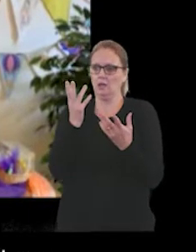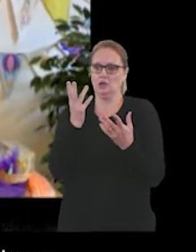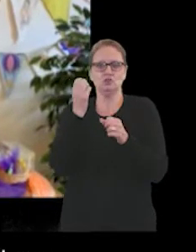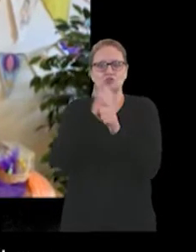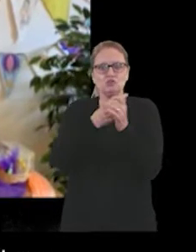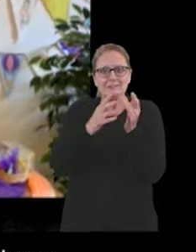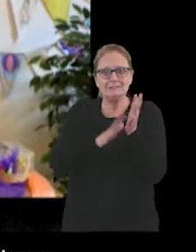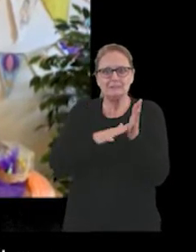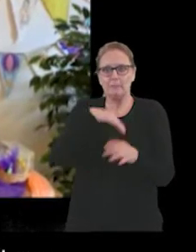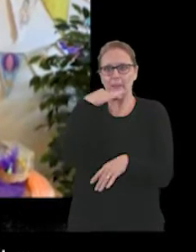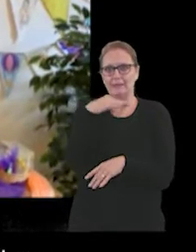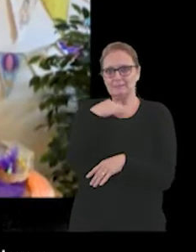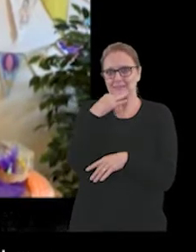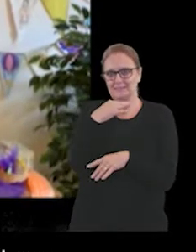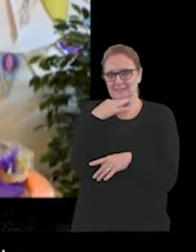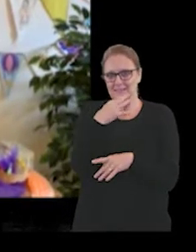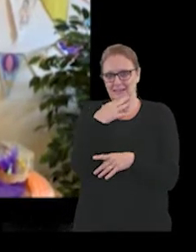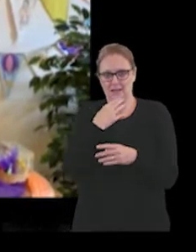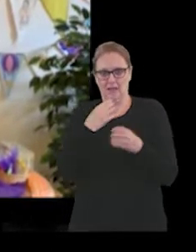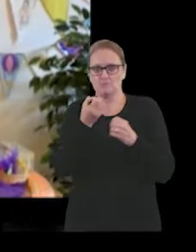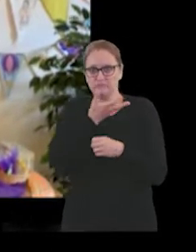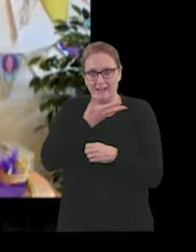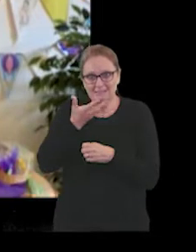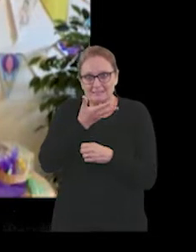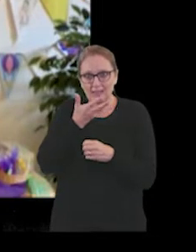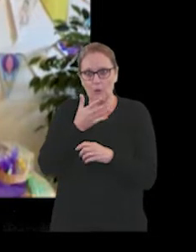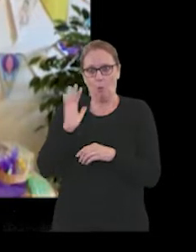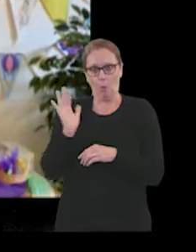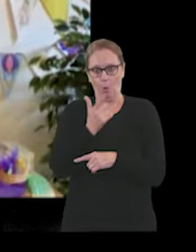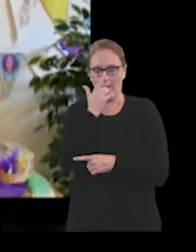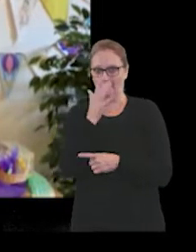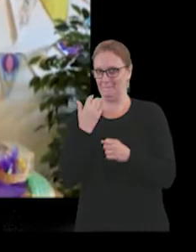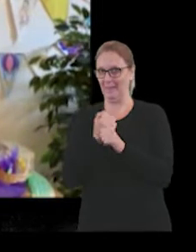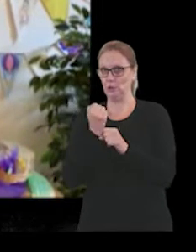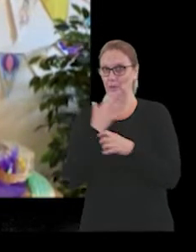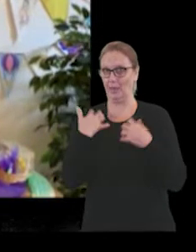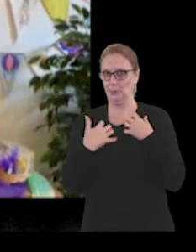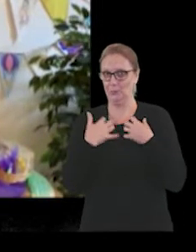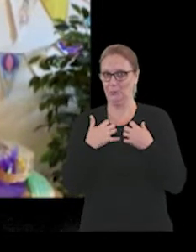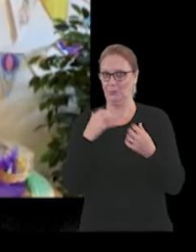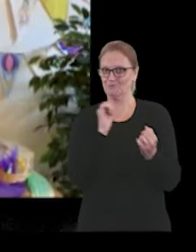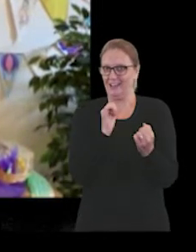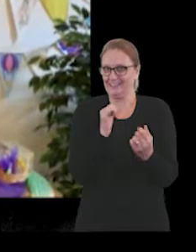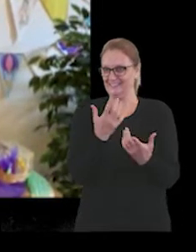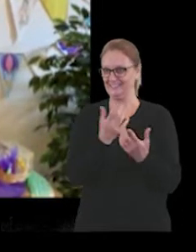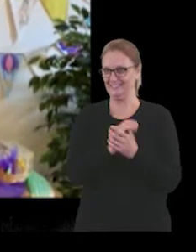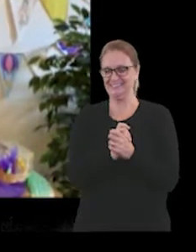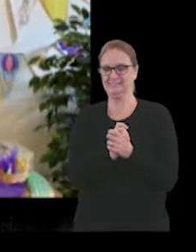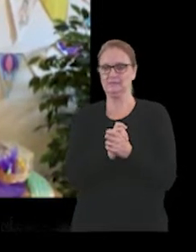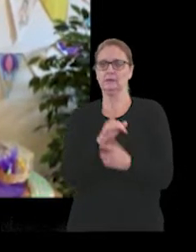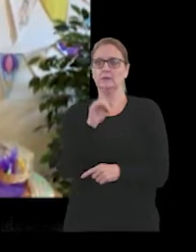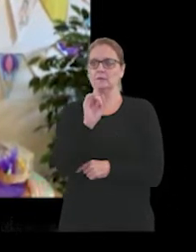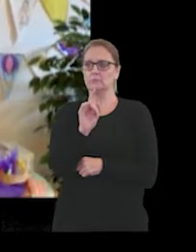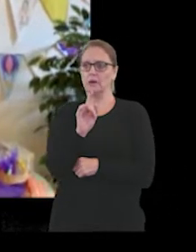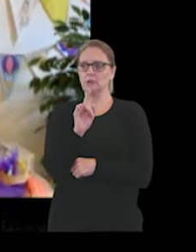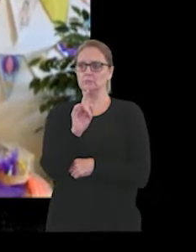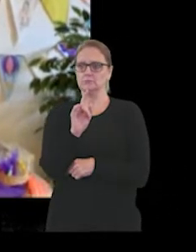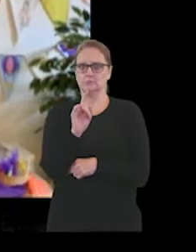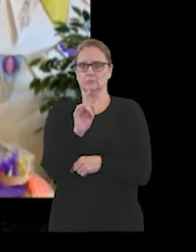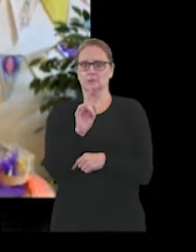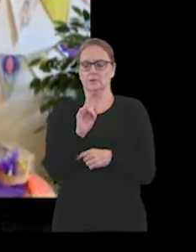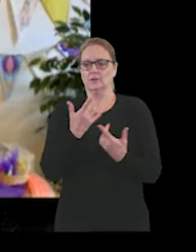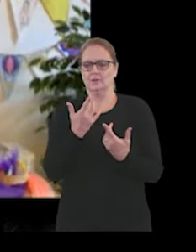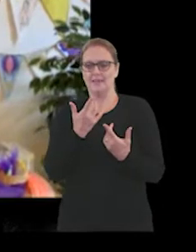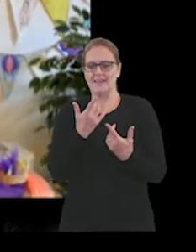have been known to make you randy. So if I was you, I'd stick to just beer, it leaves your head pretty clear.